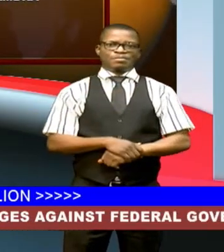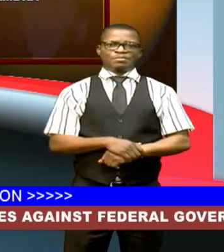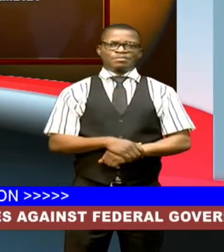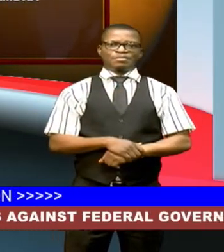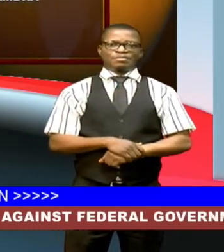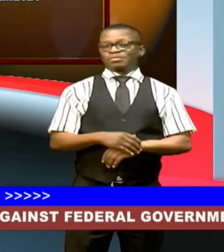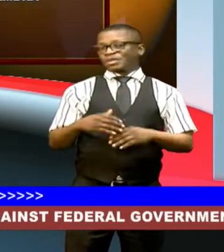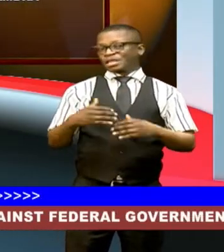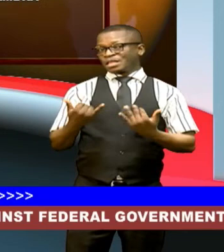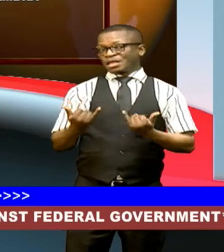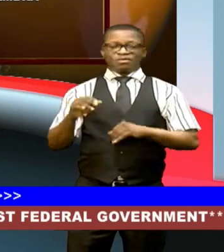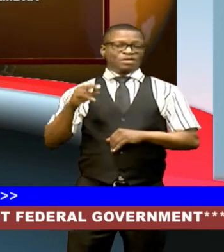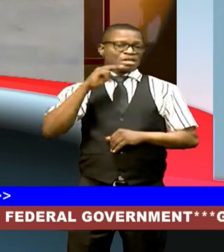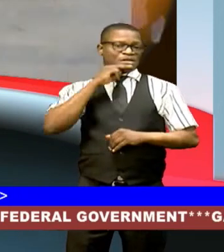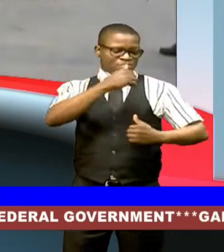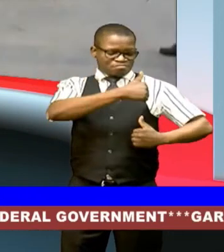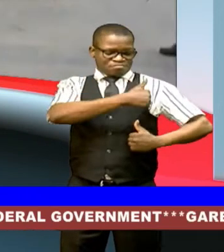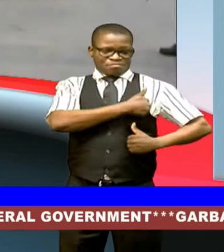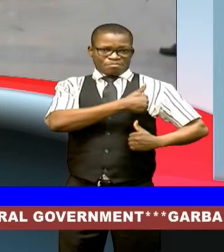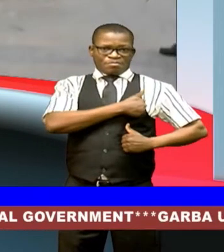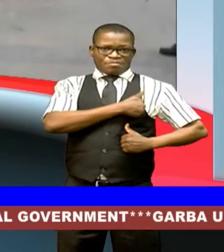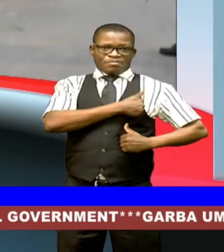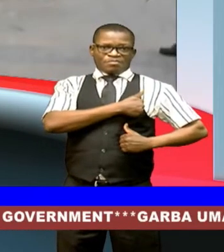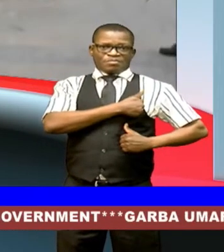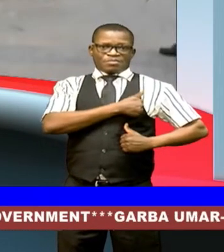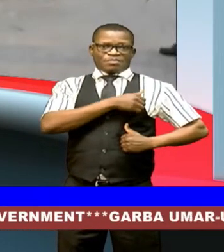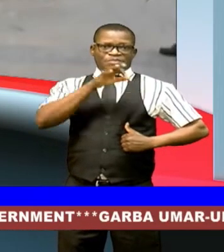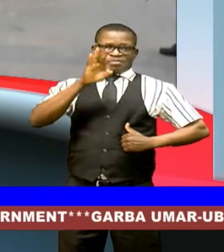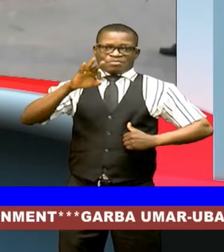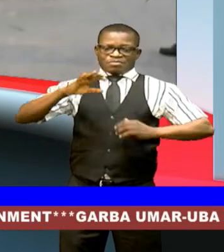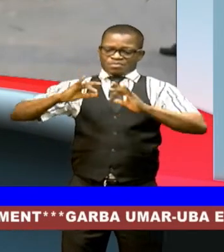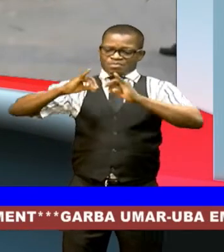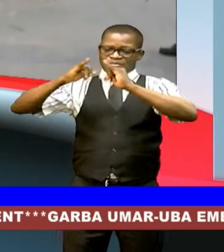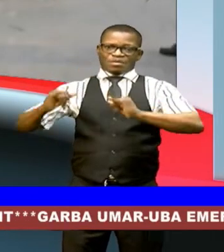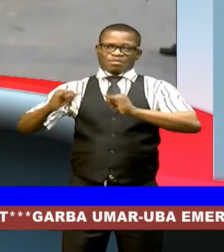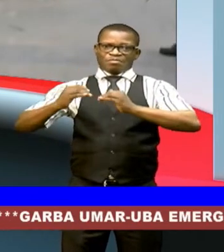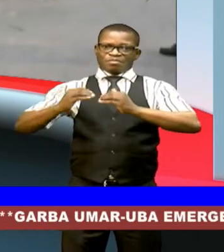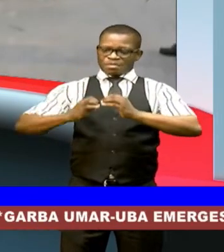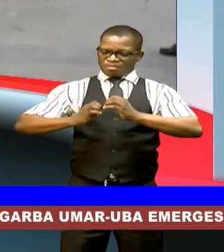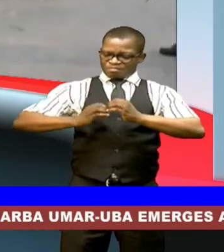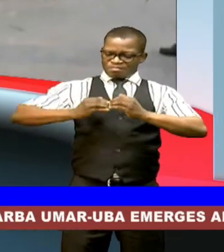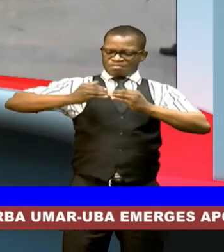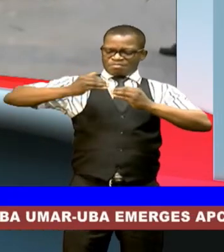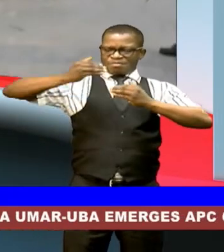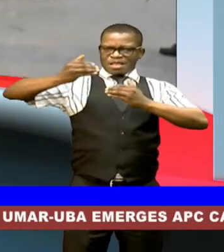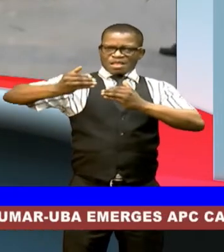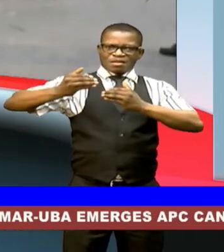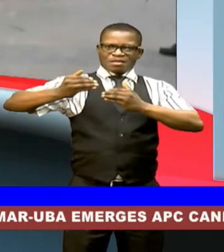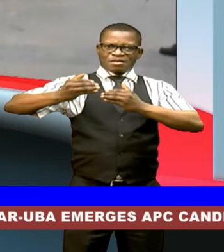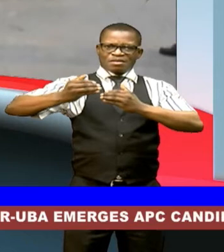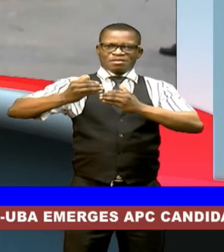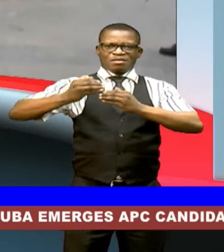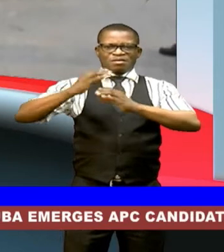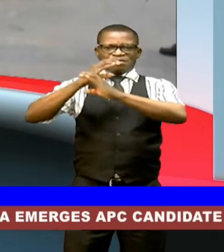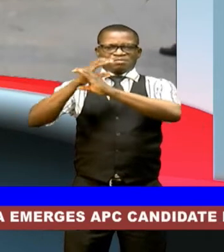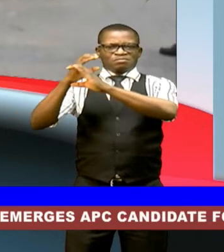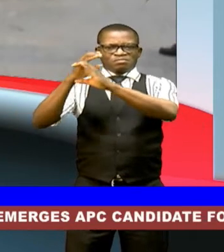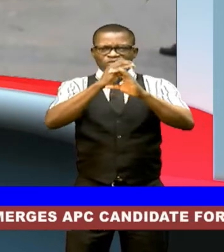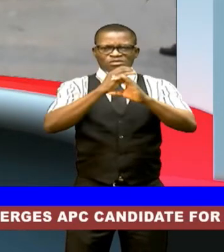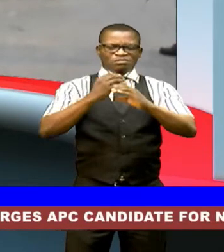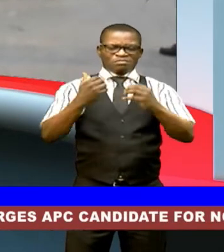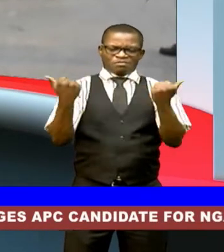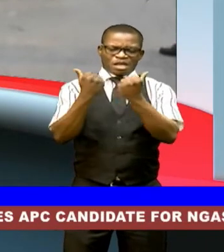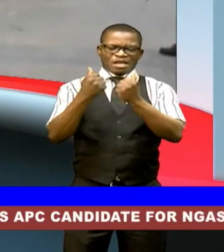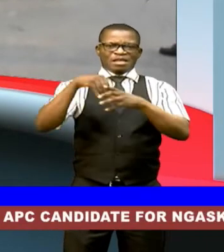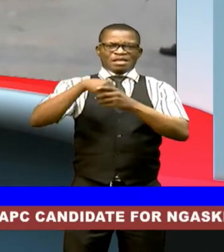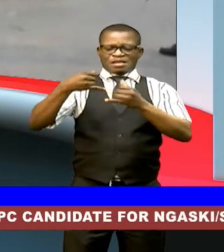now the nigerian army nine amphibious battalion is expanding its scope for crime fighting in line with